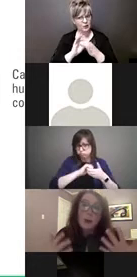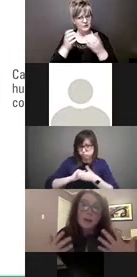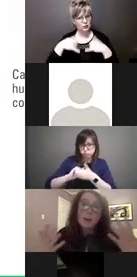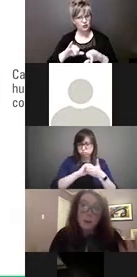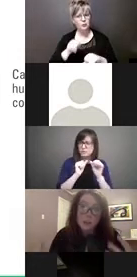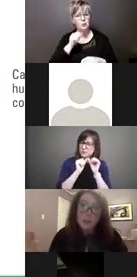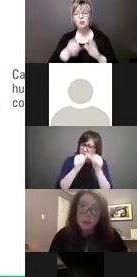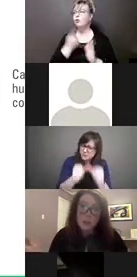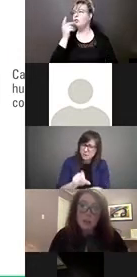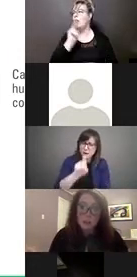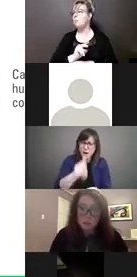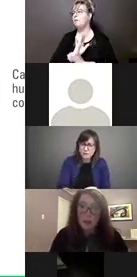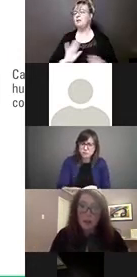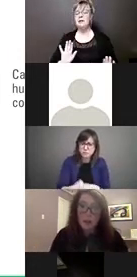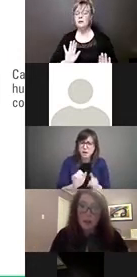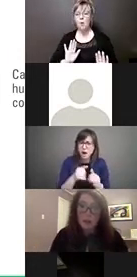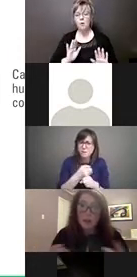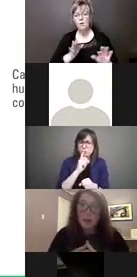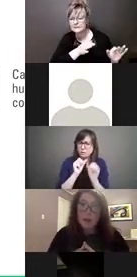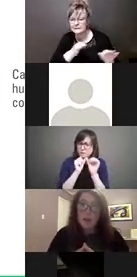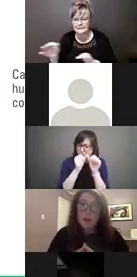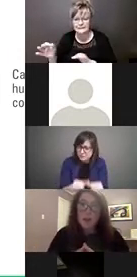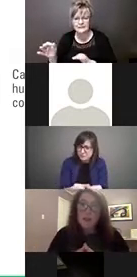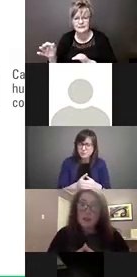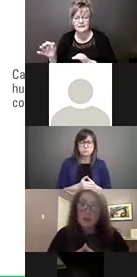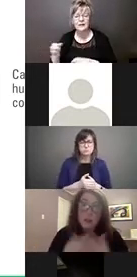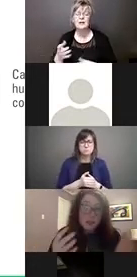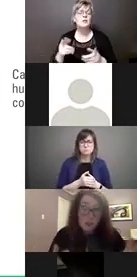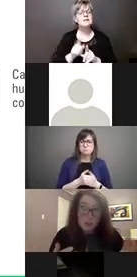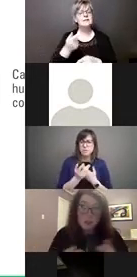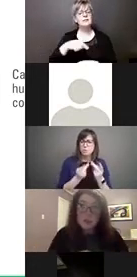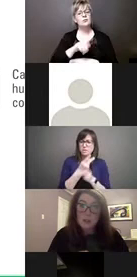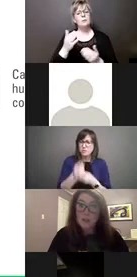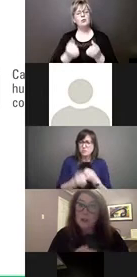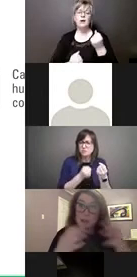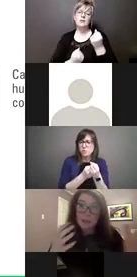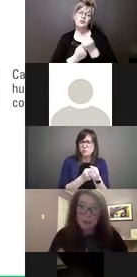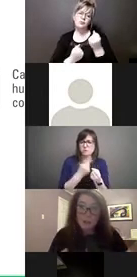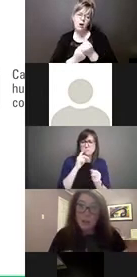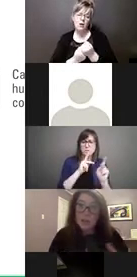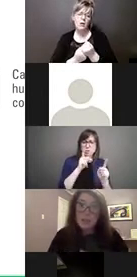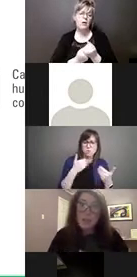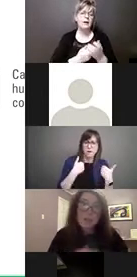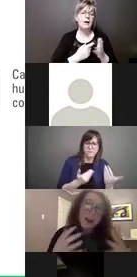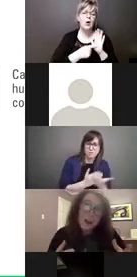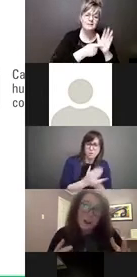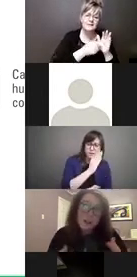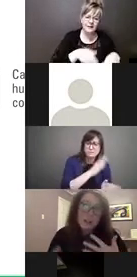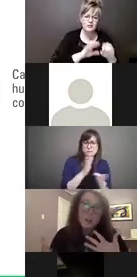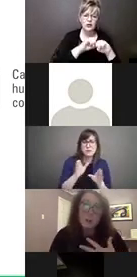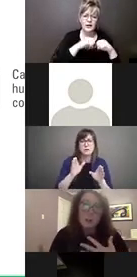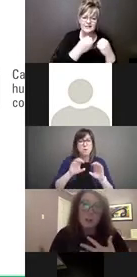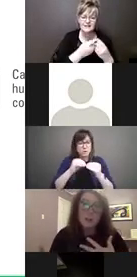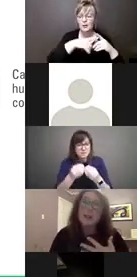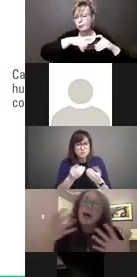What supports do we need to provide to rights holders, to representative organizations, to others,